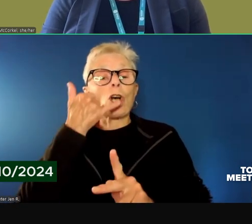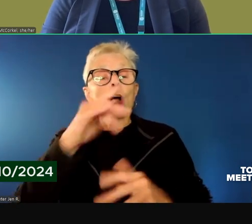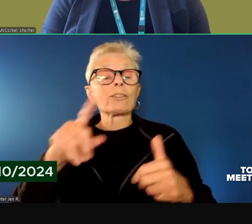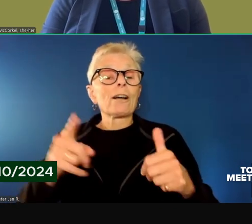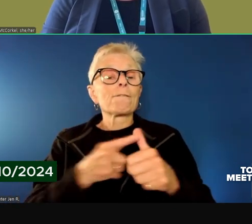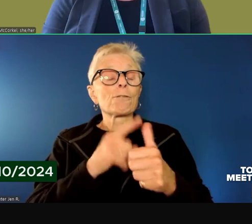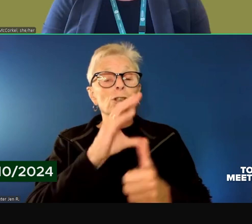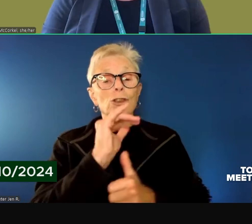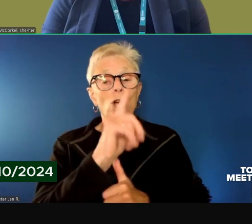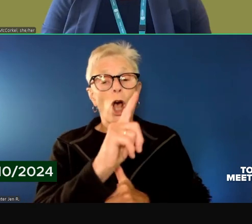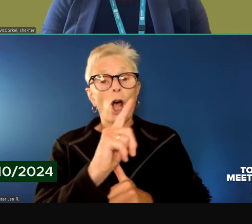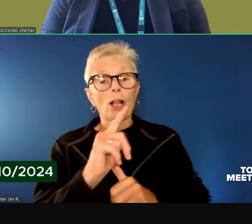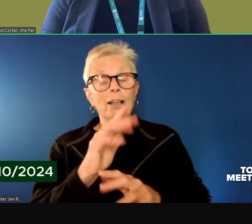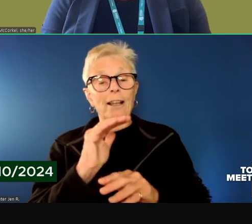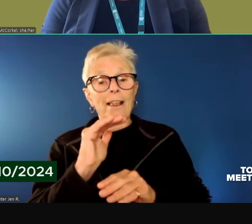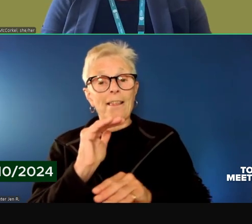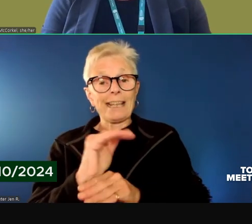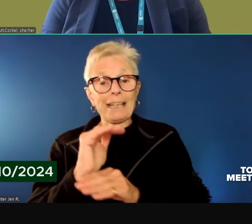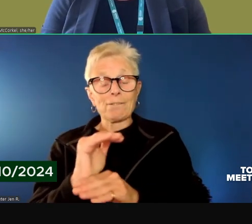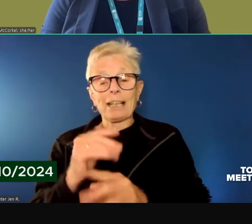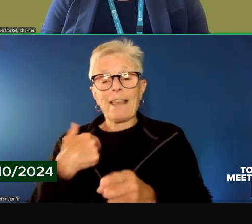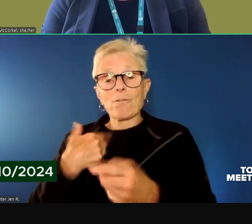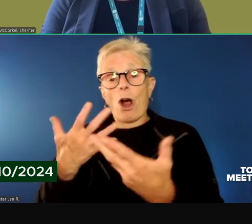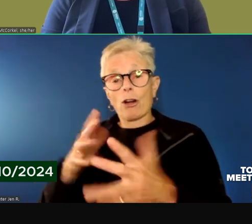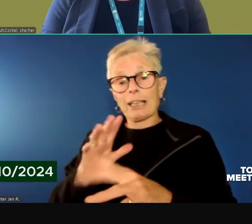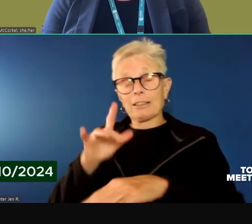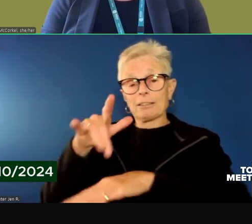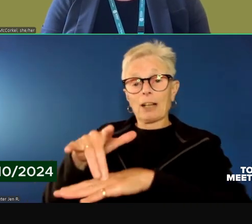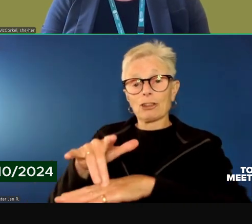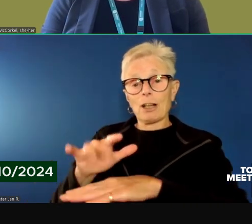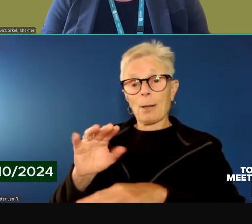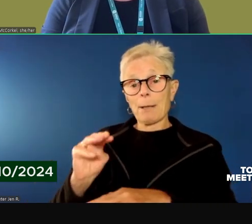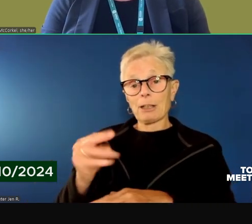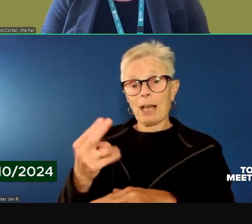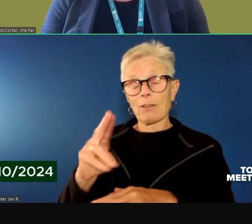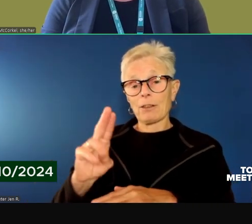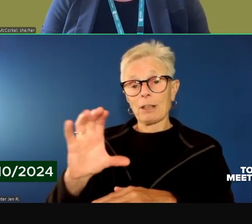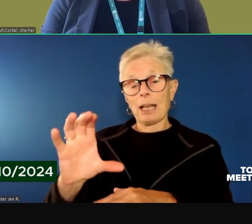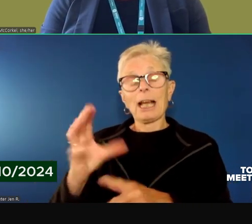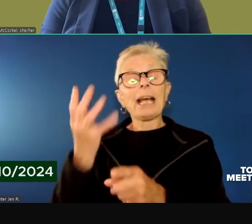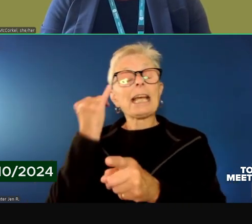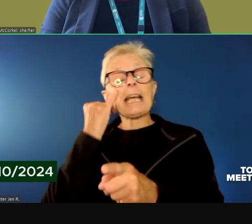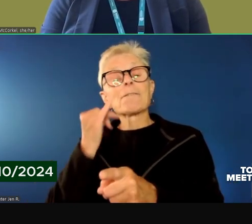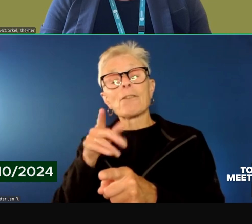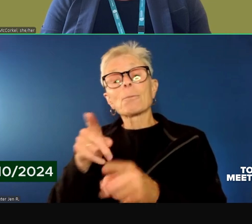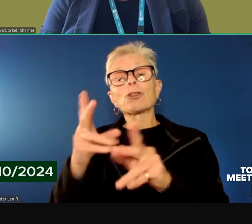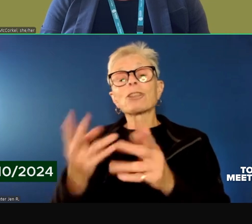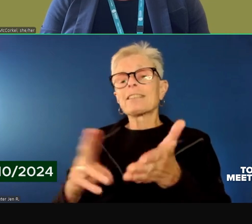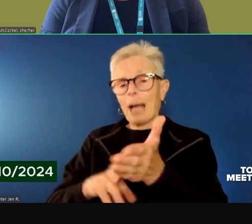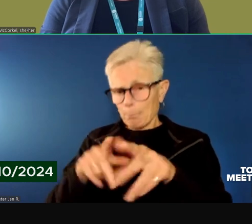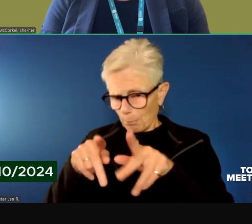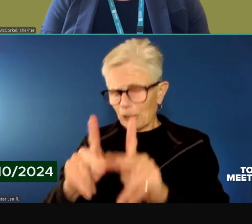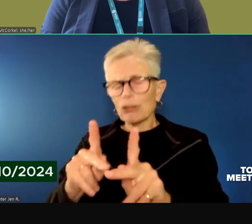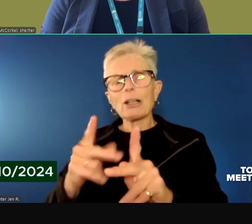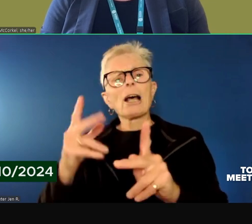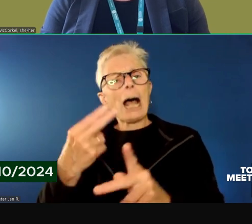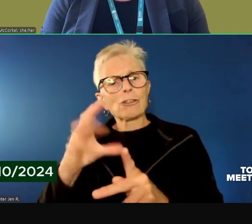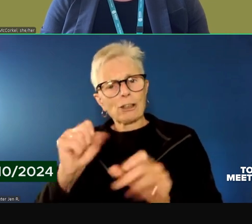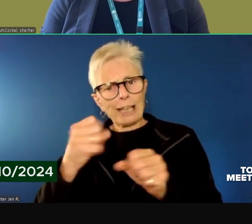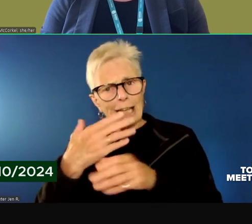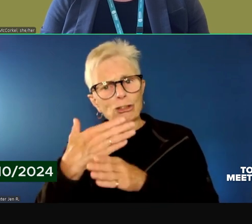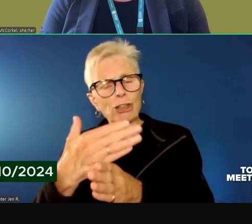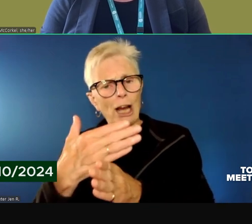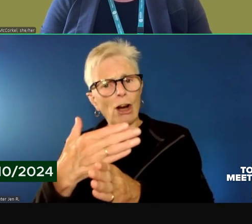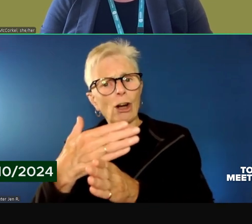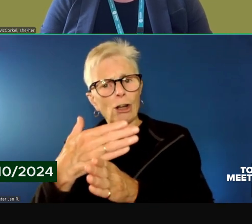access mental health urgent care, if the guest consented to Howard Center being involved in their care, first call clinicians as part